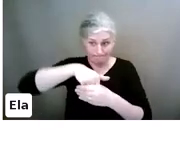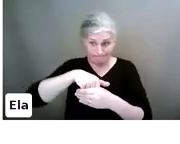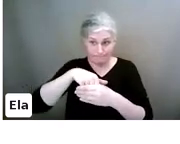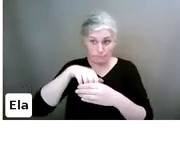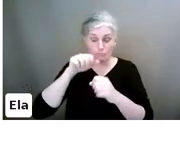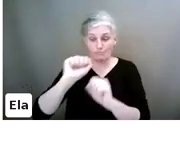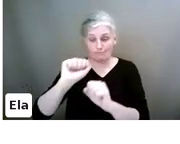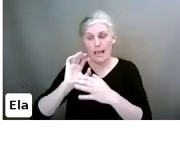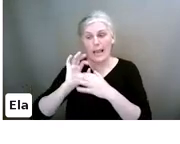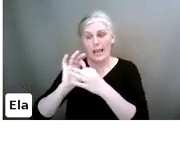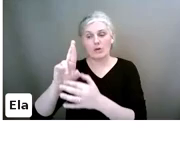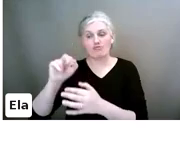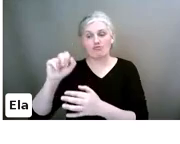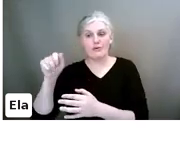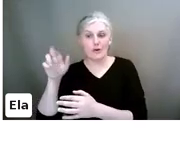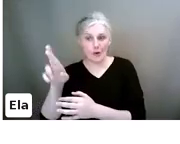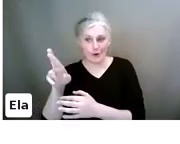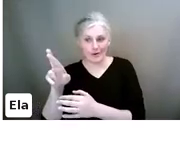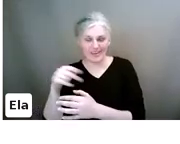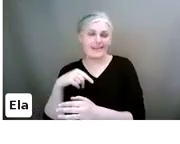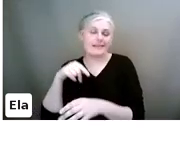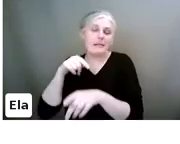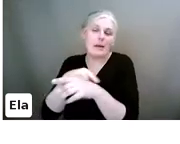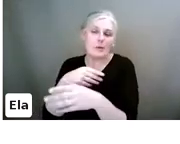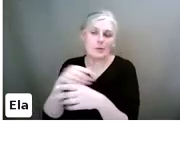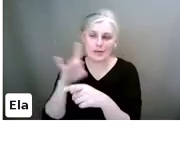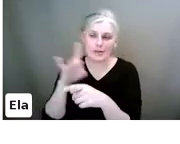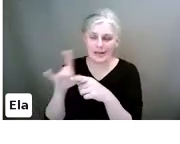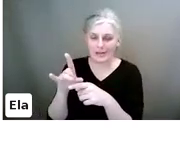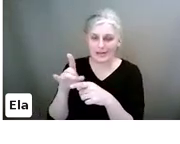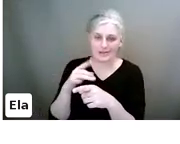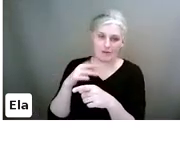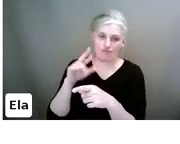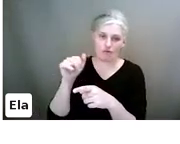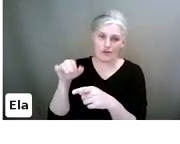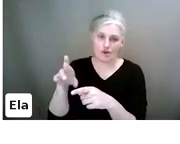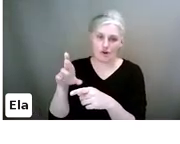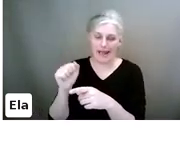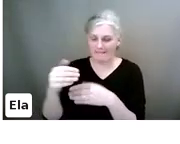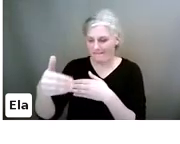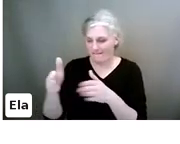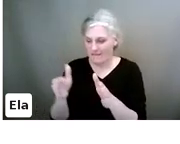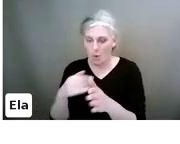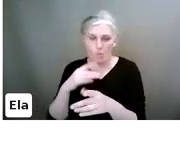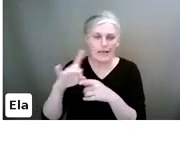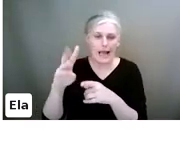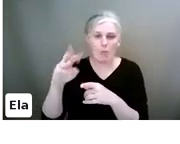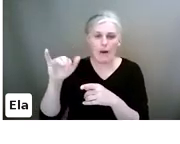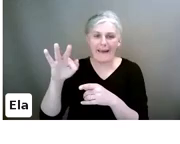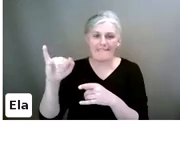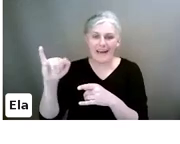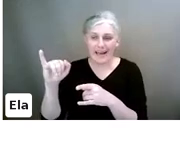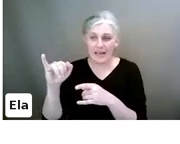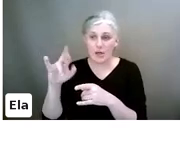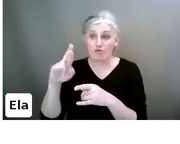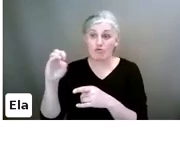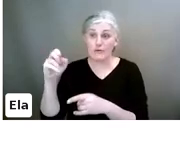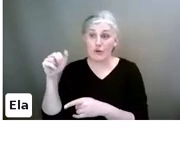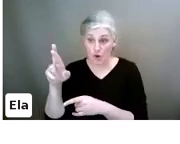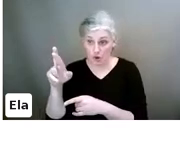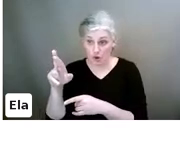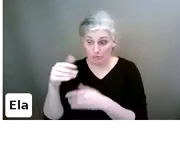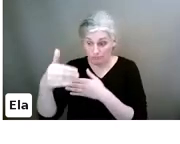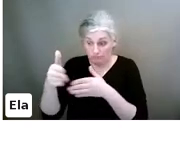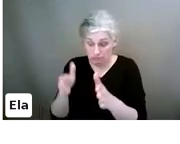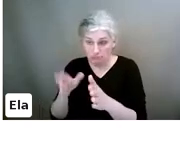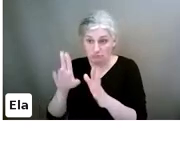how fancy your router is now. depends on the router and where you live in the country and what type of Wi-Fi you have. But routers will have and